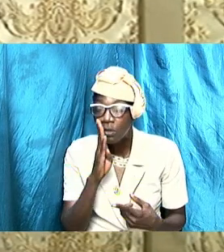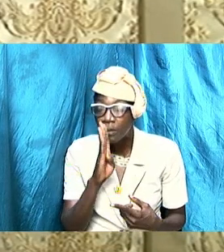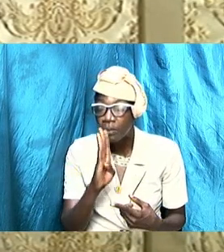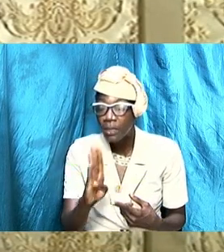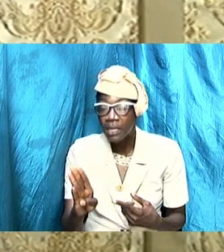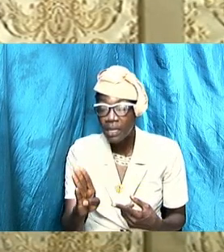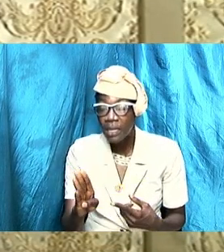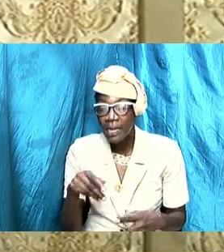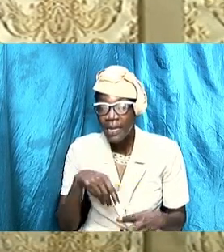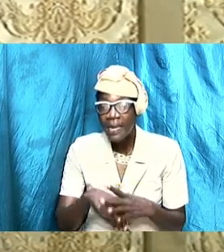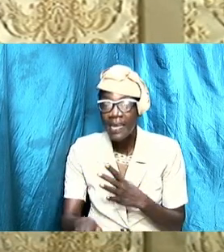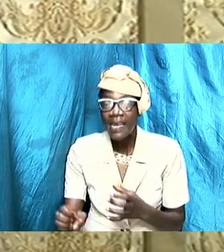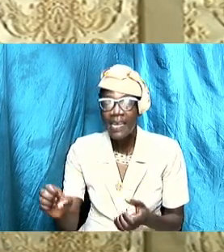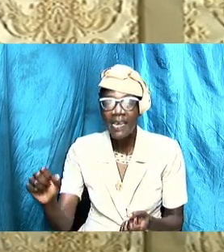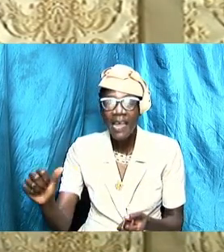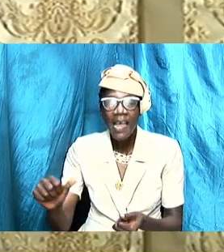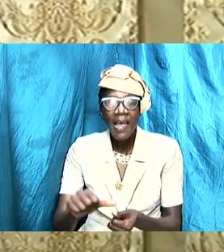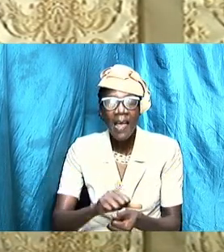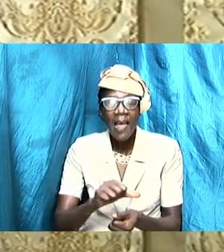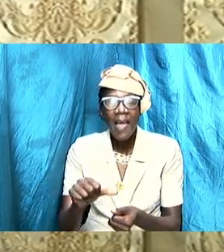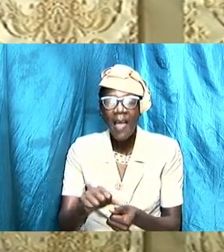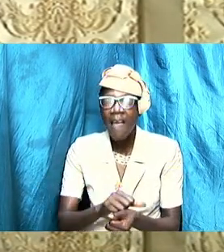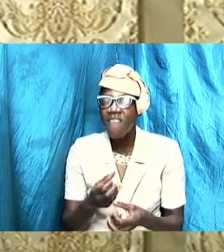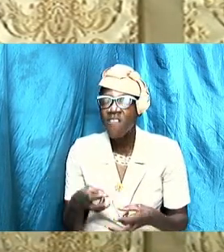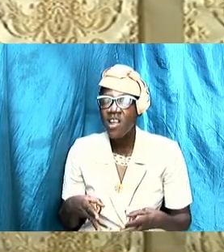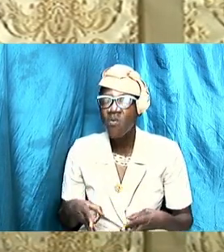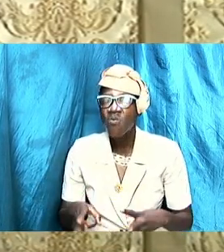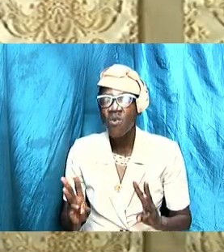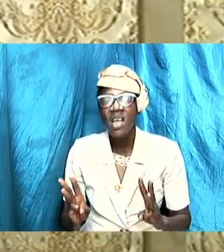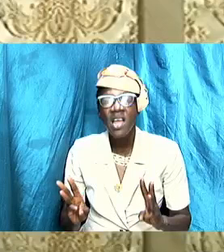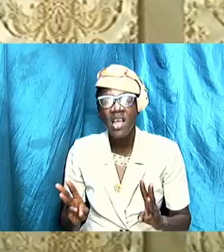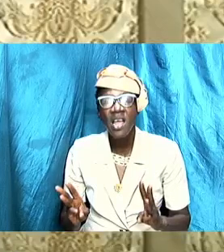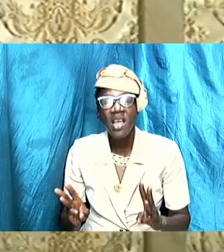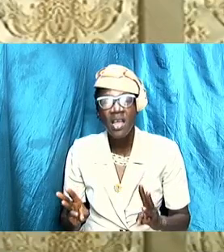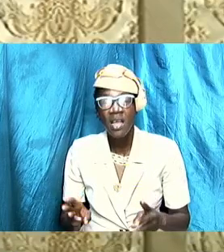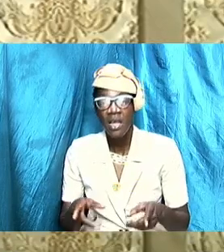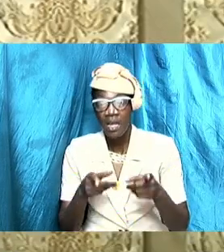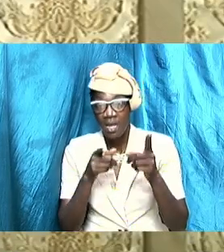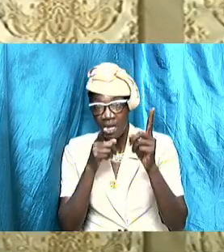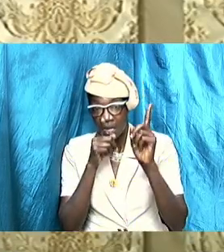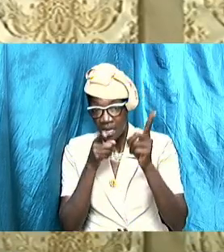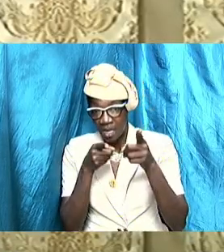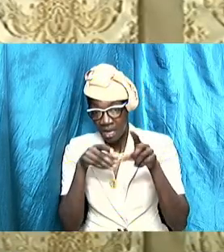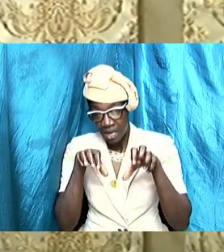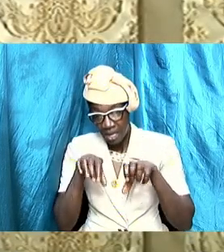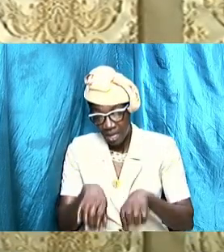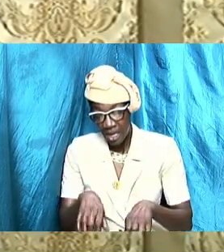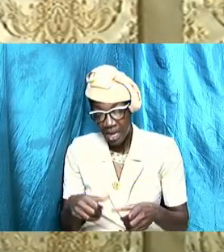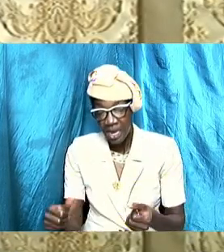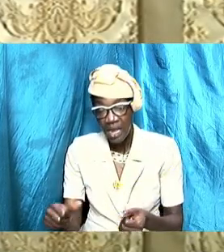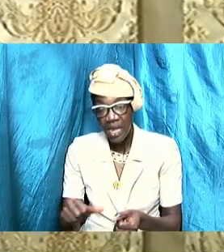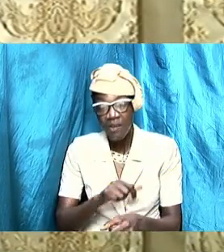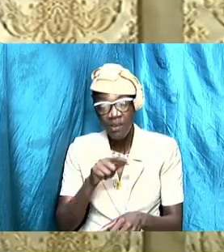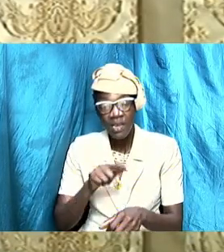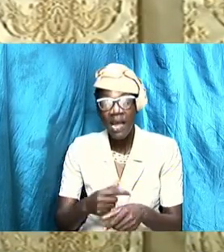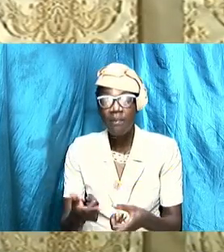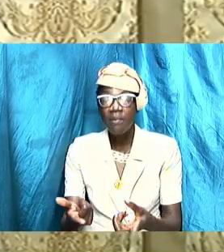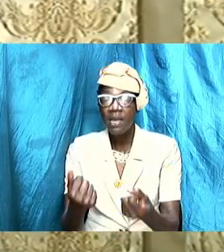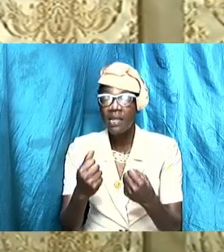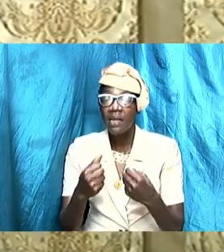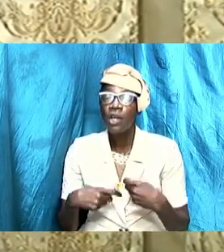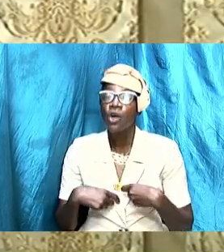every way that I can and every opportunity that I get as we go through this subject,